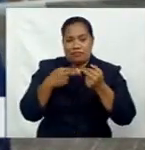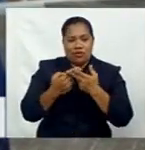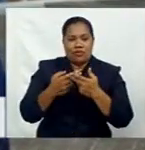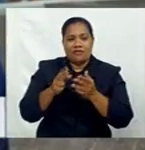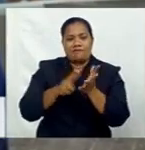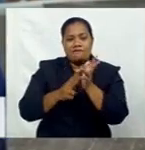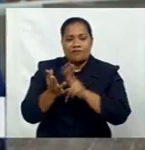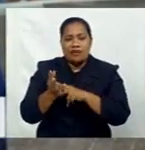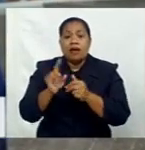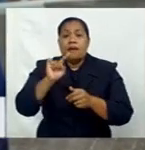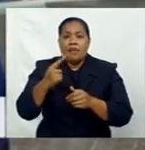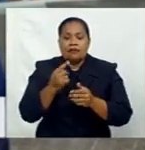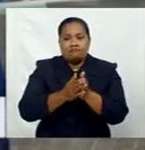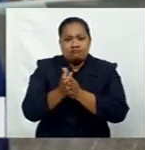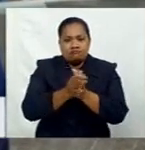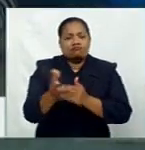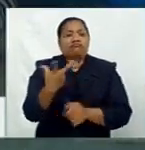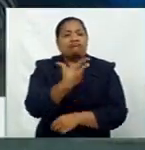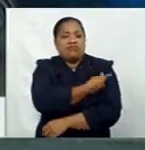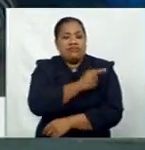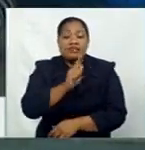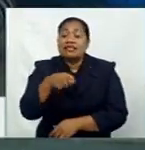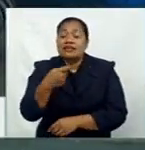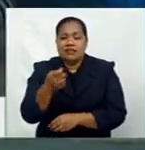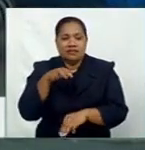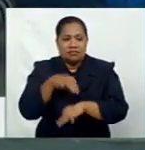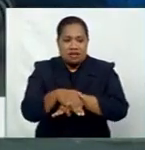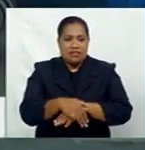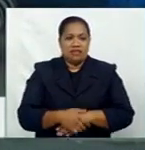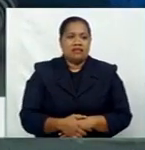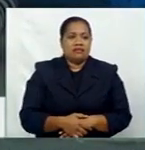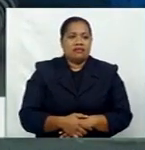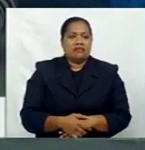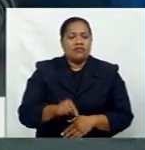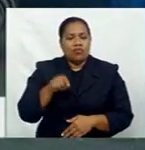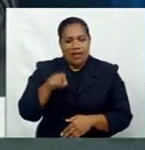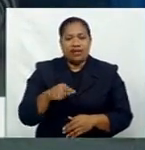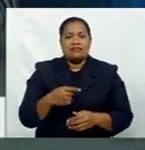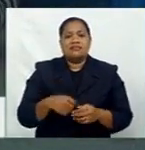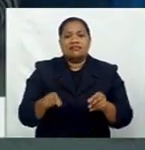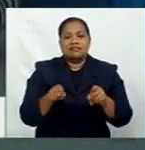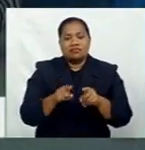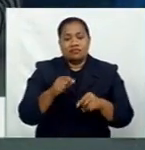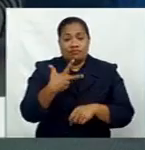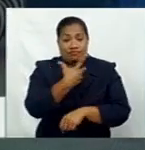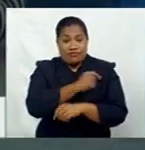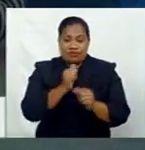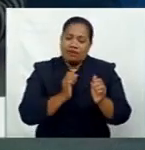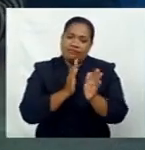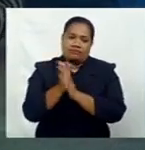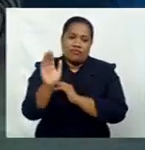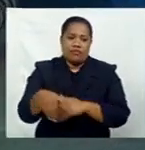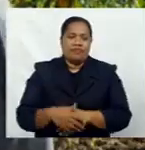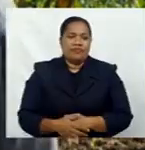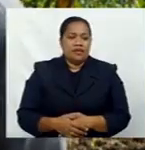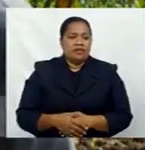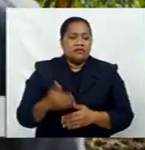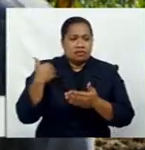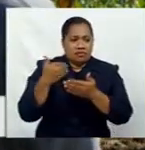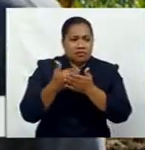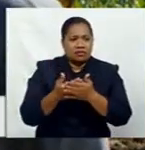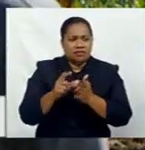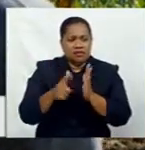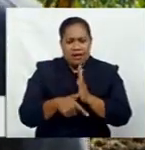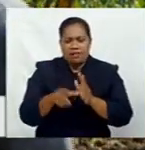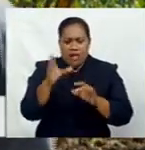forward to receiving her first job next month, a ticket to return home. During this lockdown period I have learned so much. I get to know